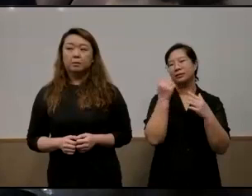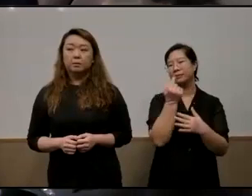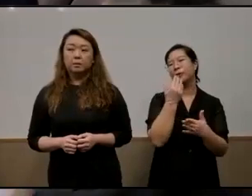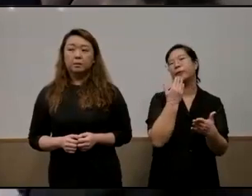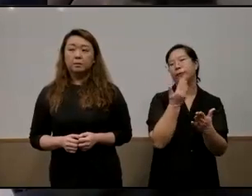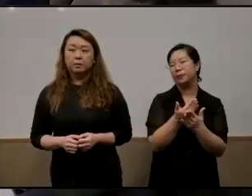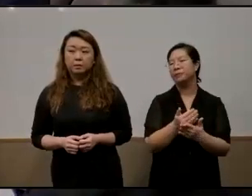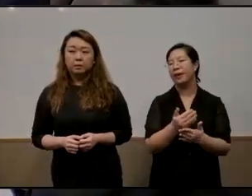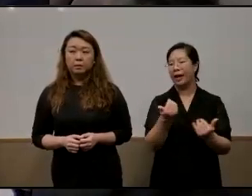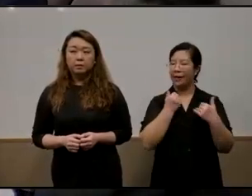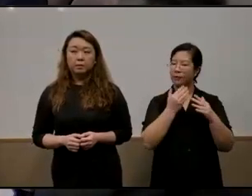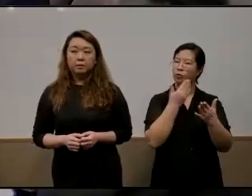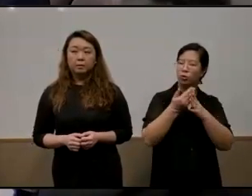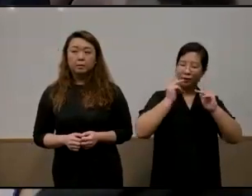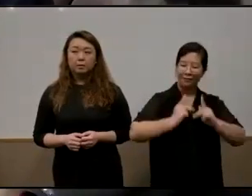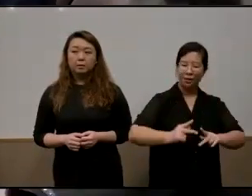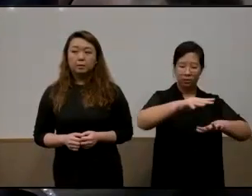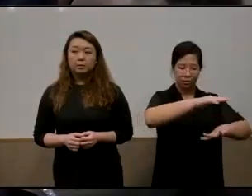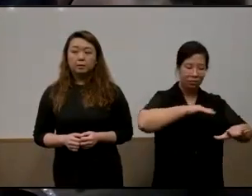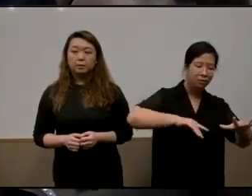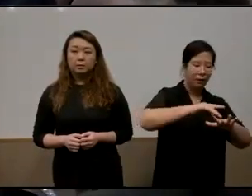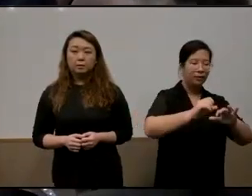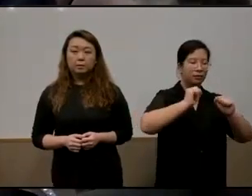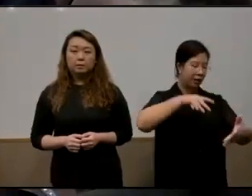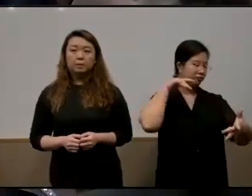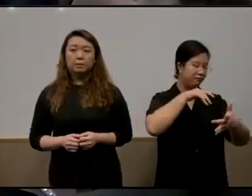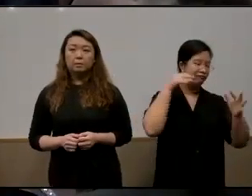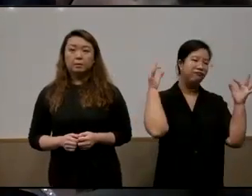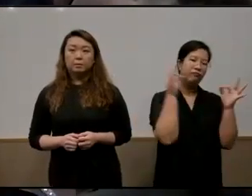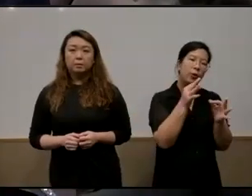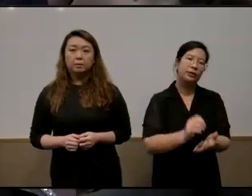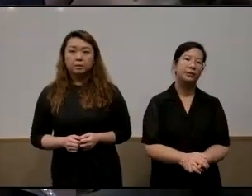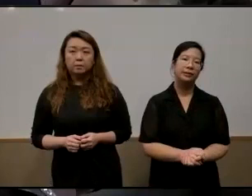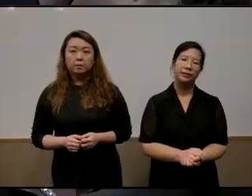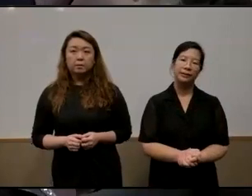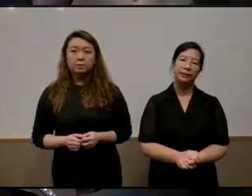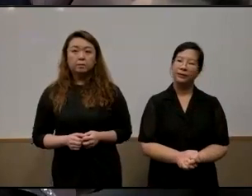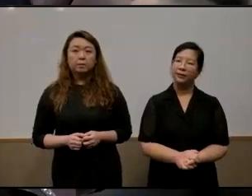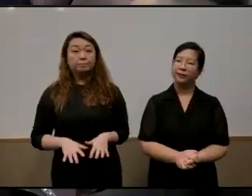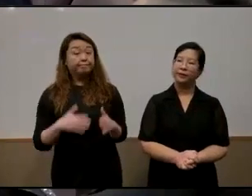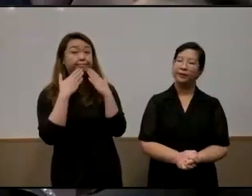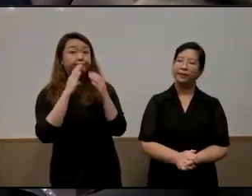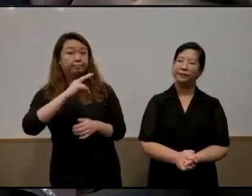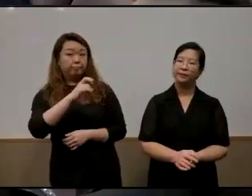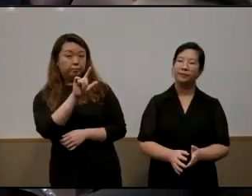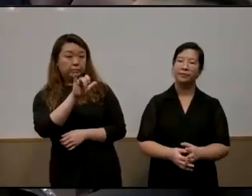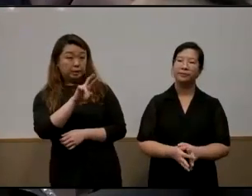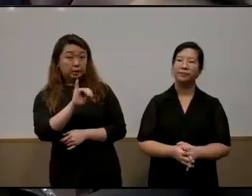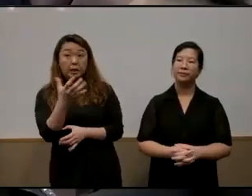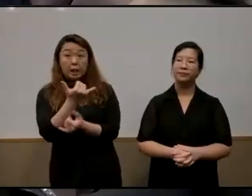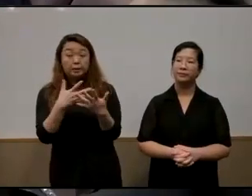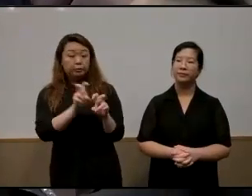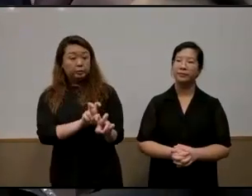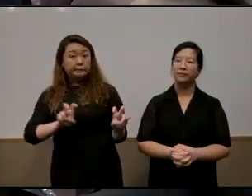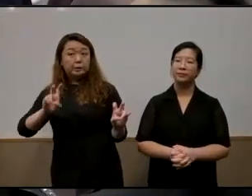having that kind of physical space provided in schools for disadvantaged young people outside of school hours thank you charlene anything from our panelists